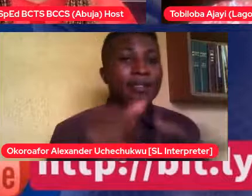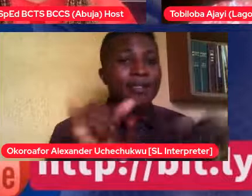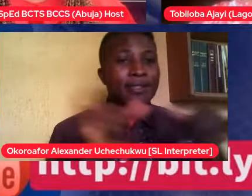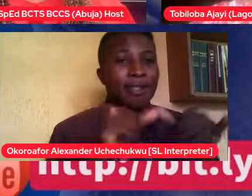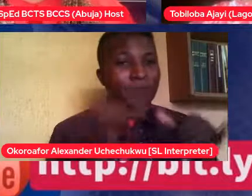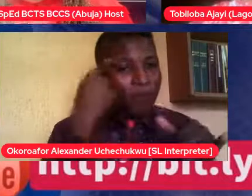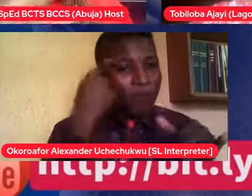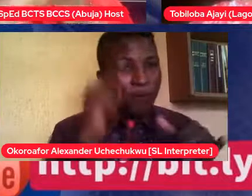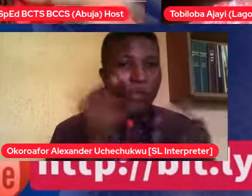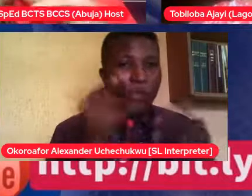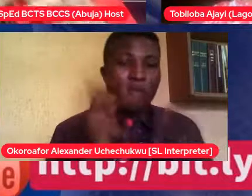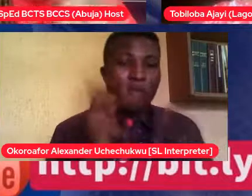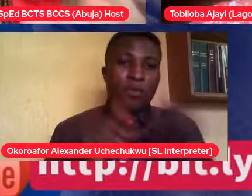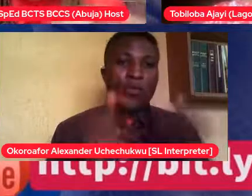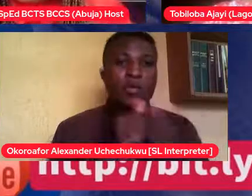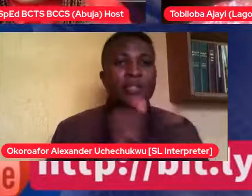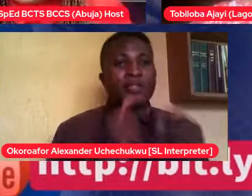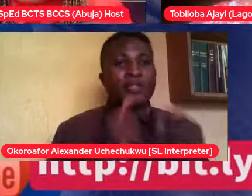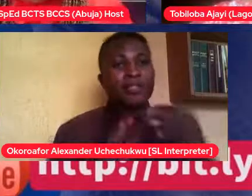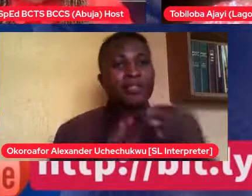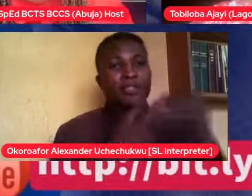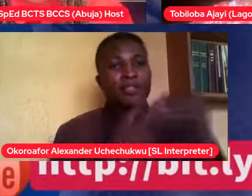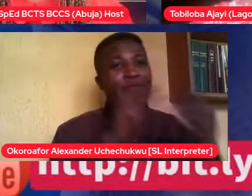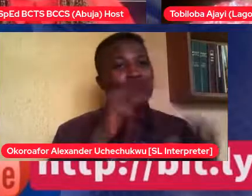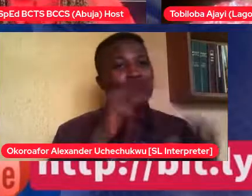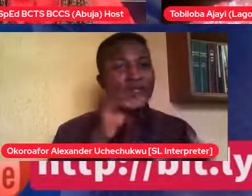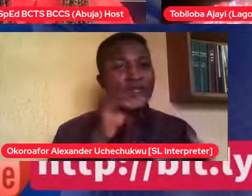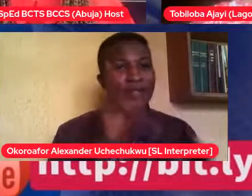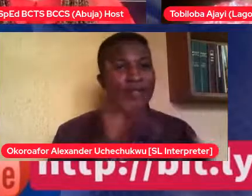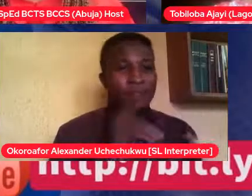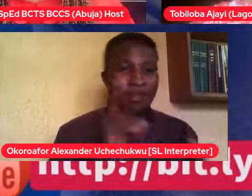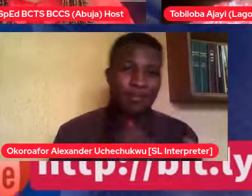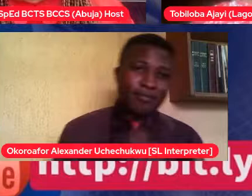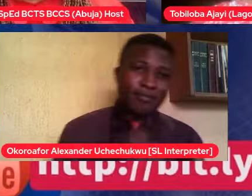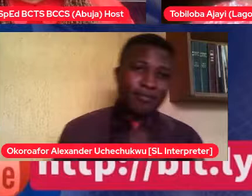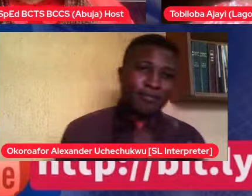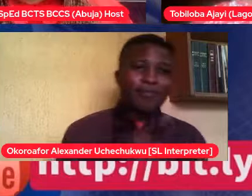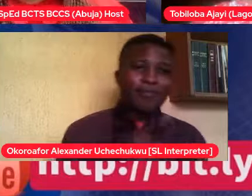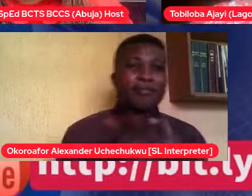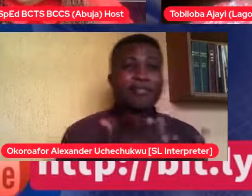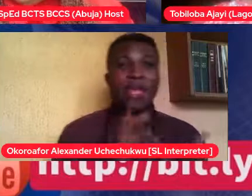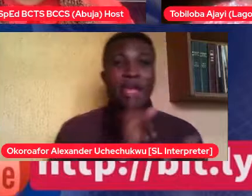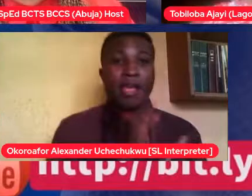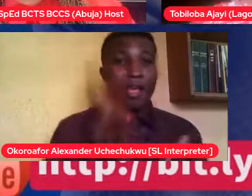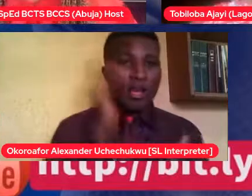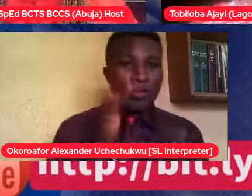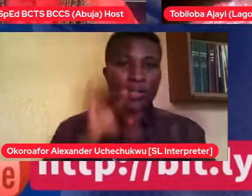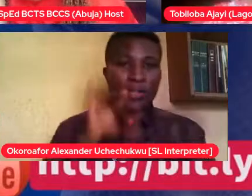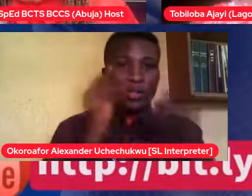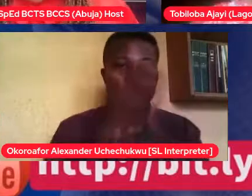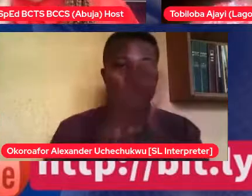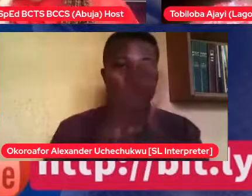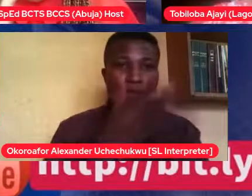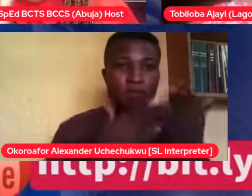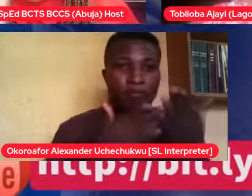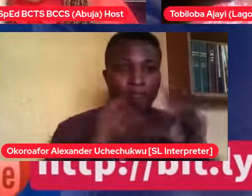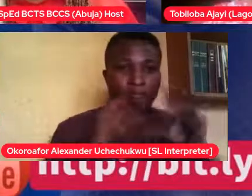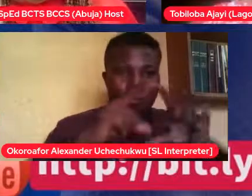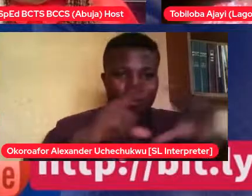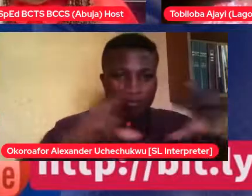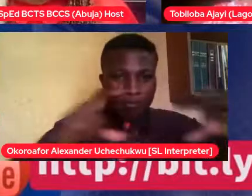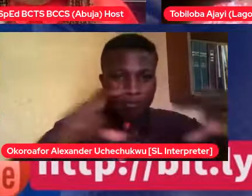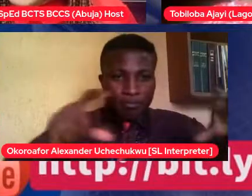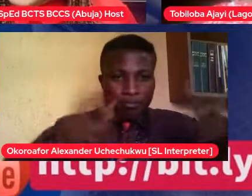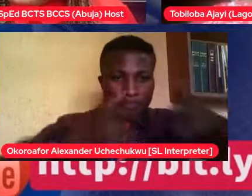I don't want to be selfish, like, we're speaking about ourselves alone. I'll take some comment from our audience. Then we'll go on a